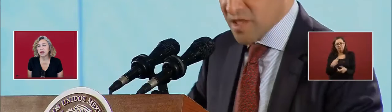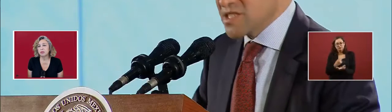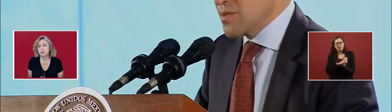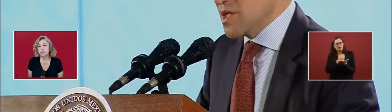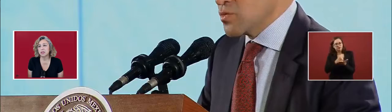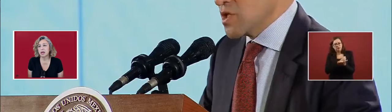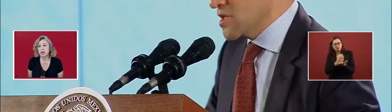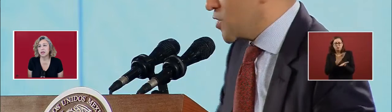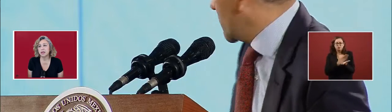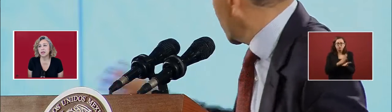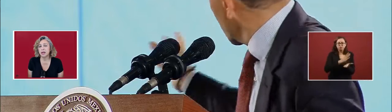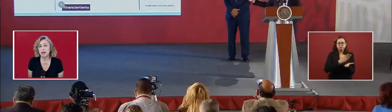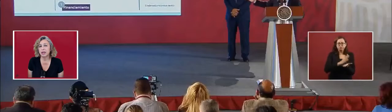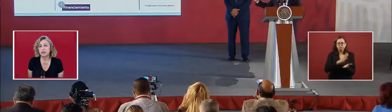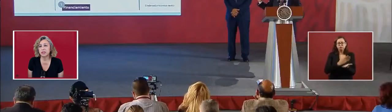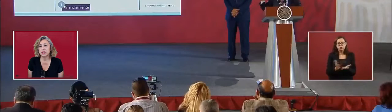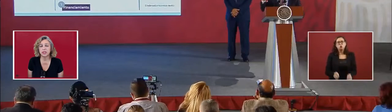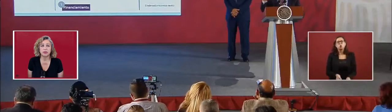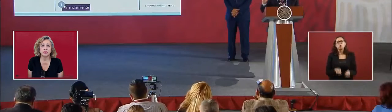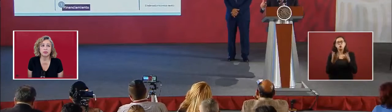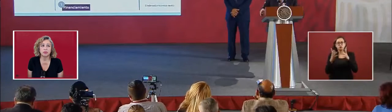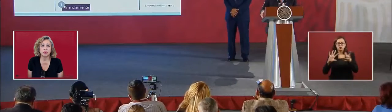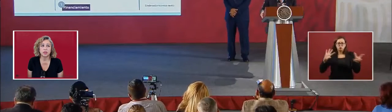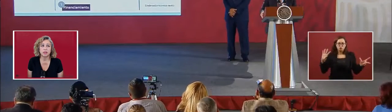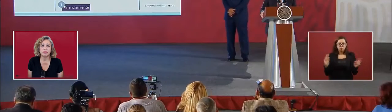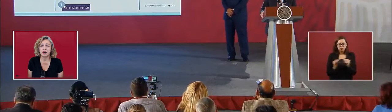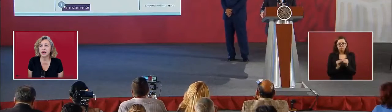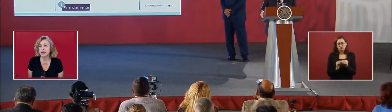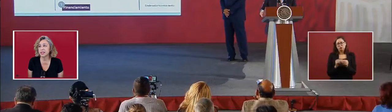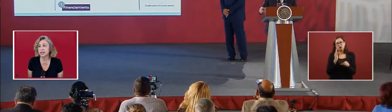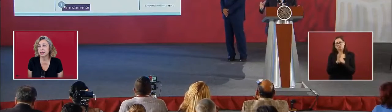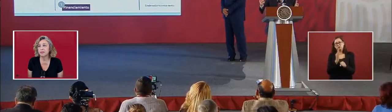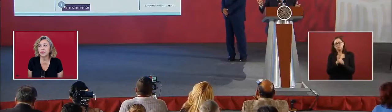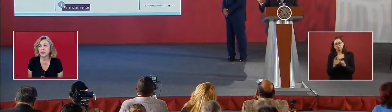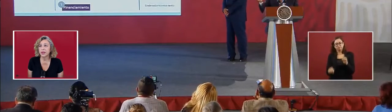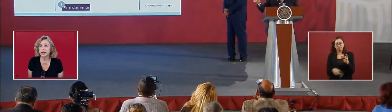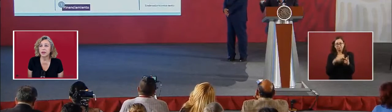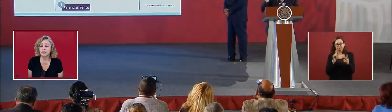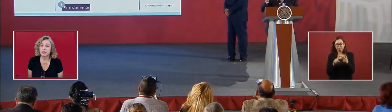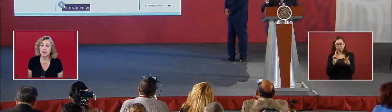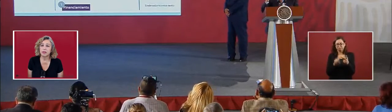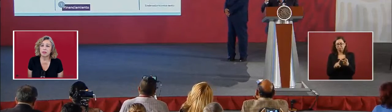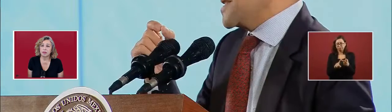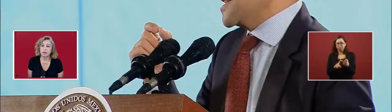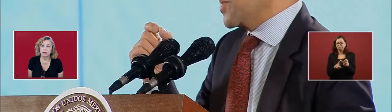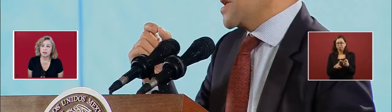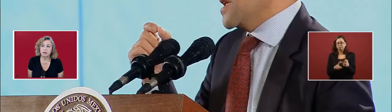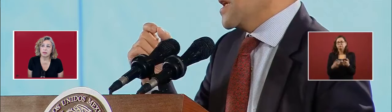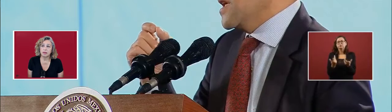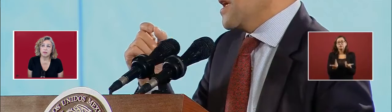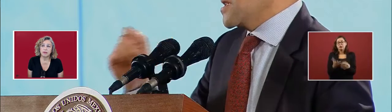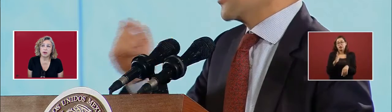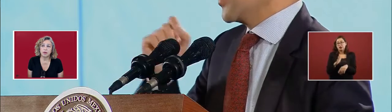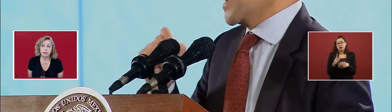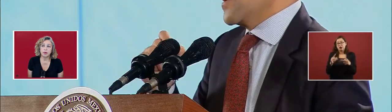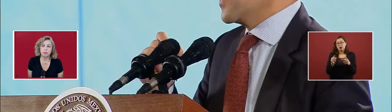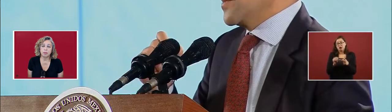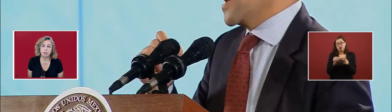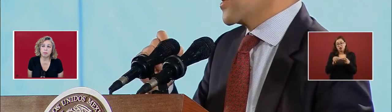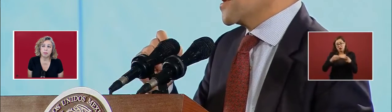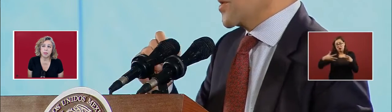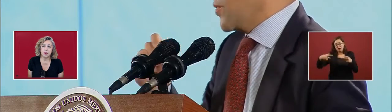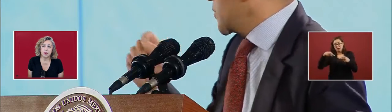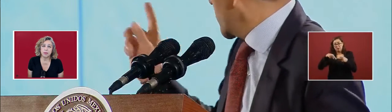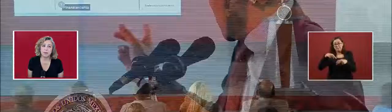And that will allow us to... What's the financing? The variable